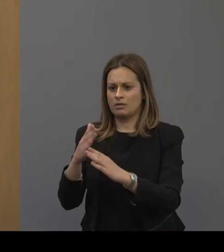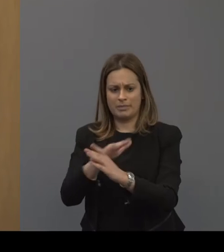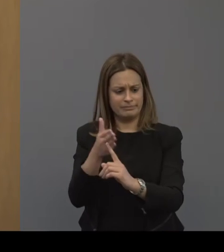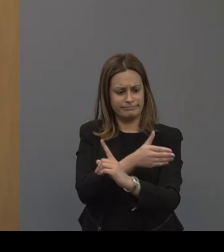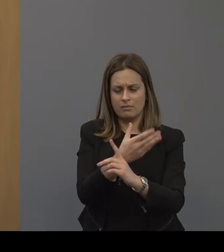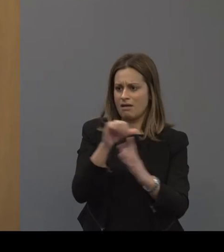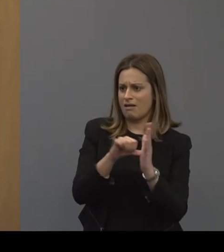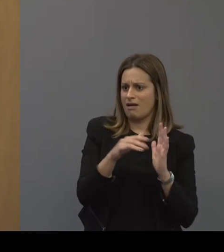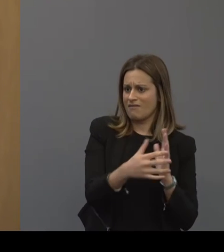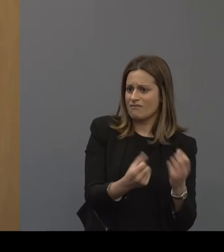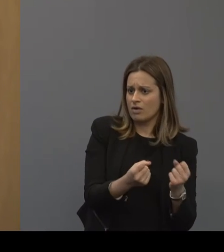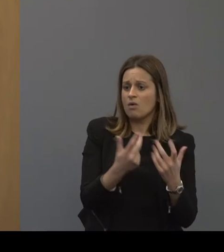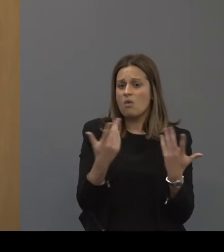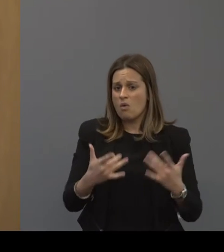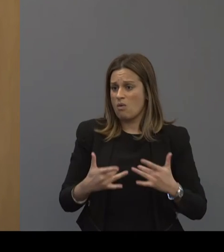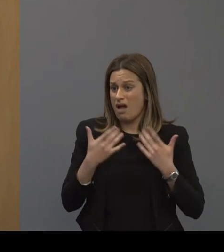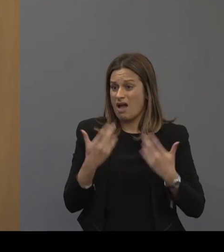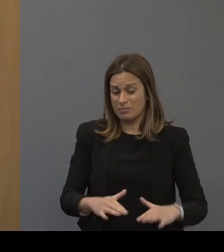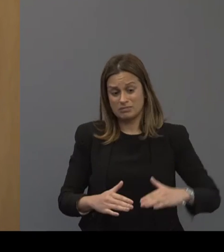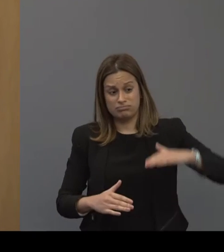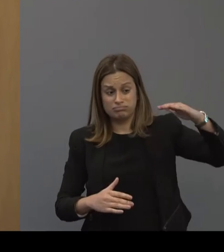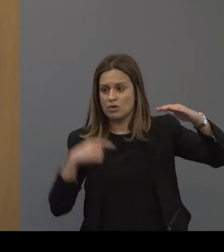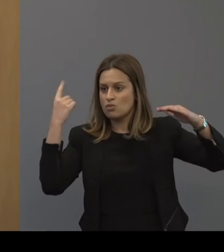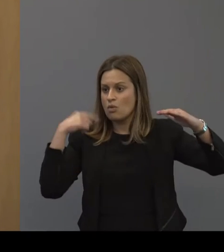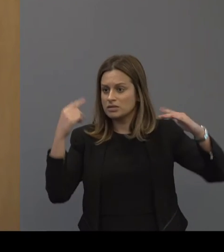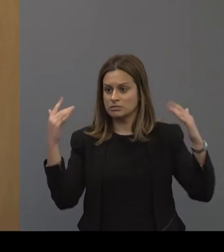or had a lifetime of noise exposure.